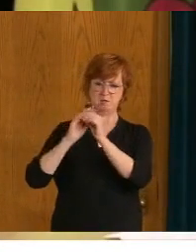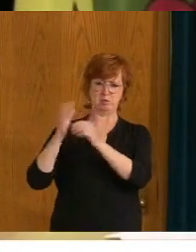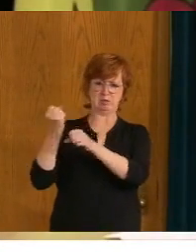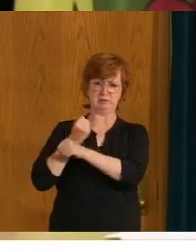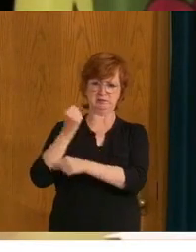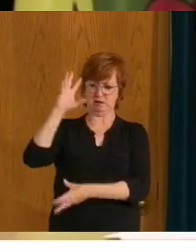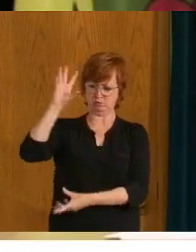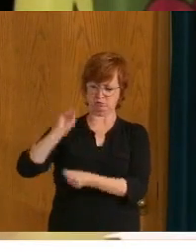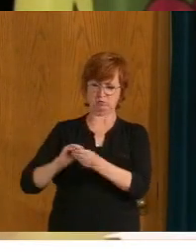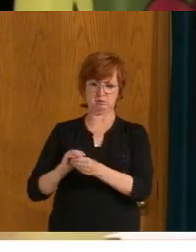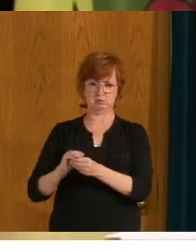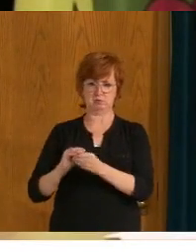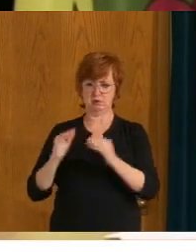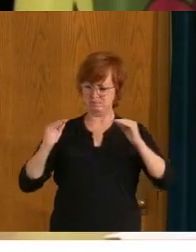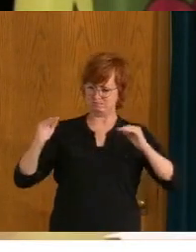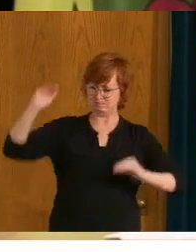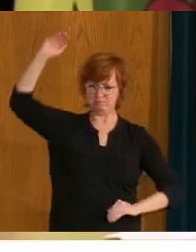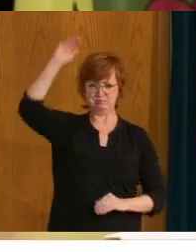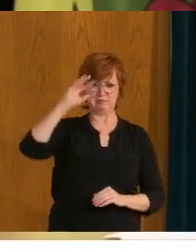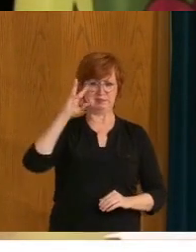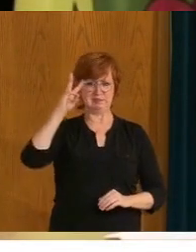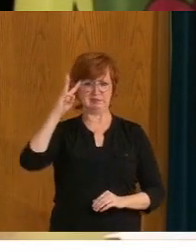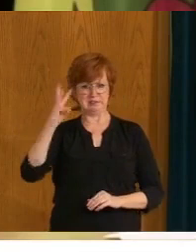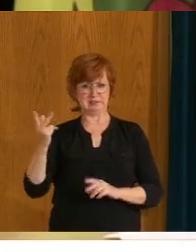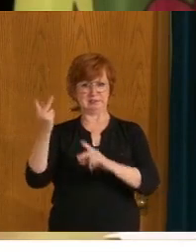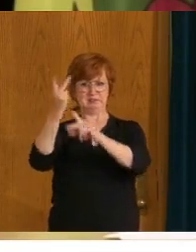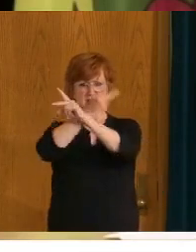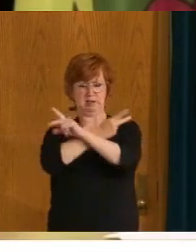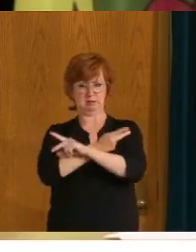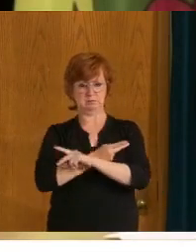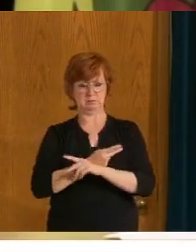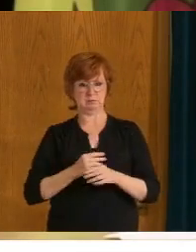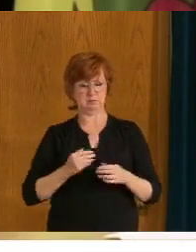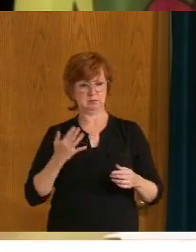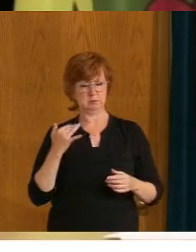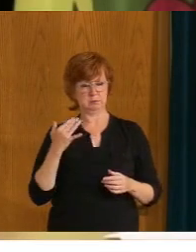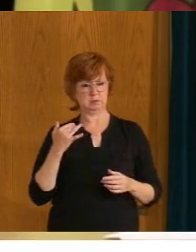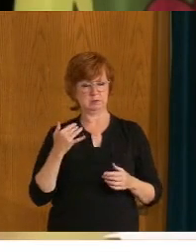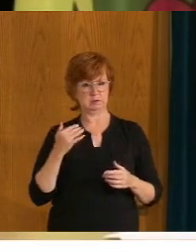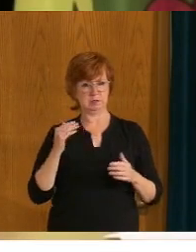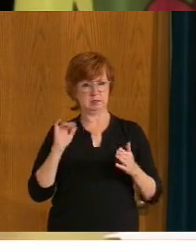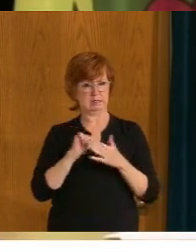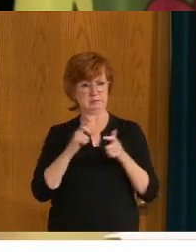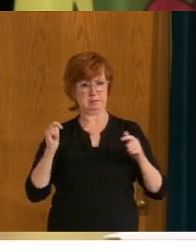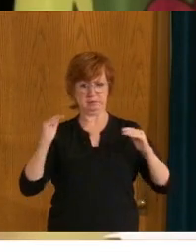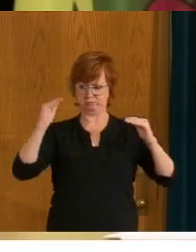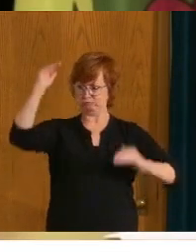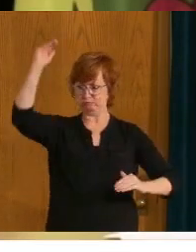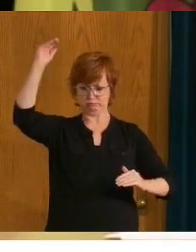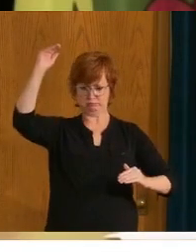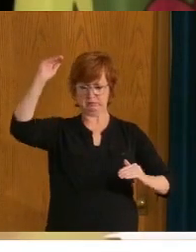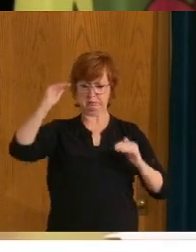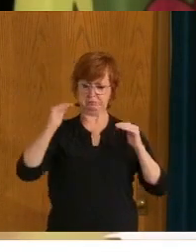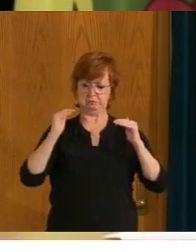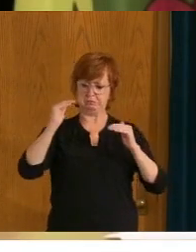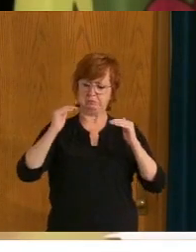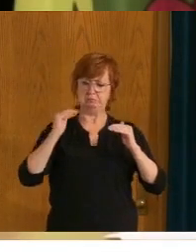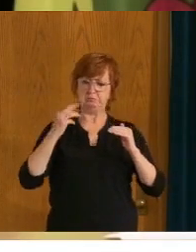gap between the amount of excess deaths that we've seen relative to what would be expected, uh,